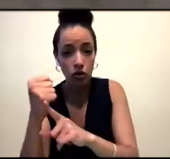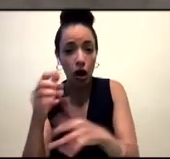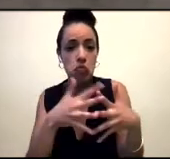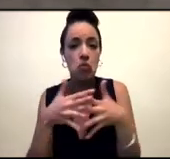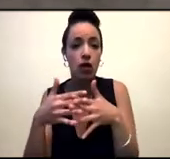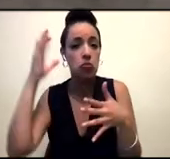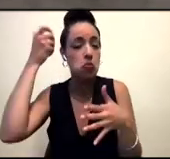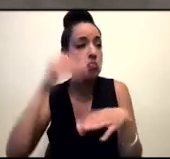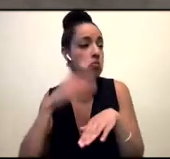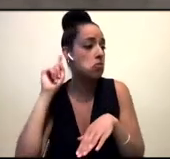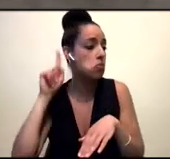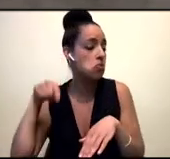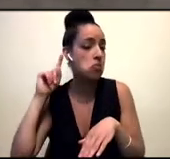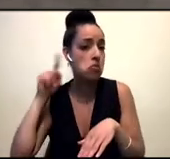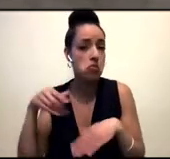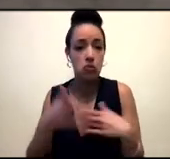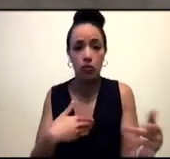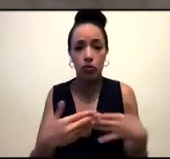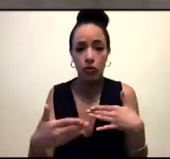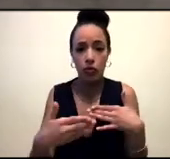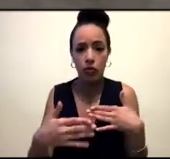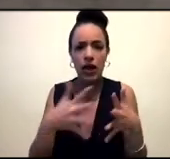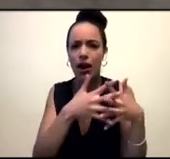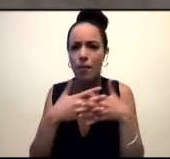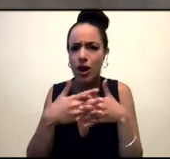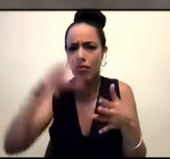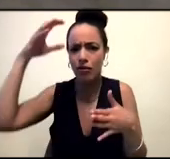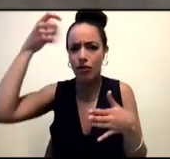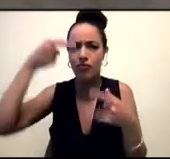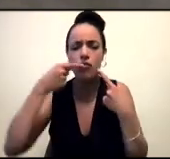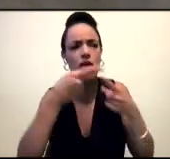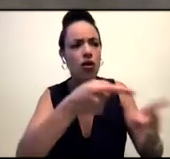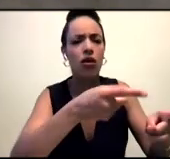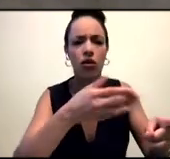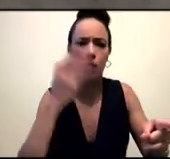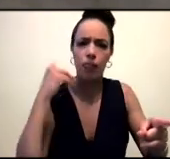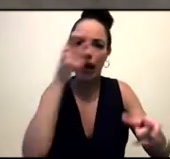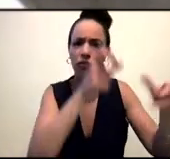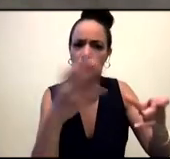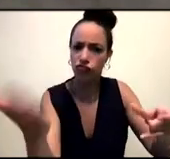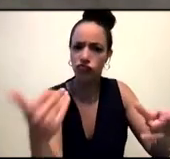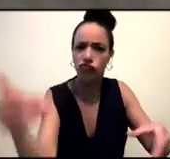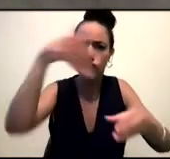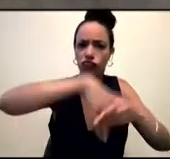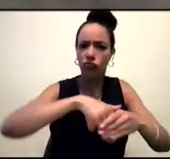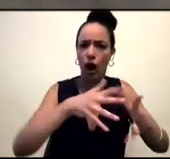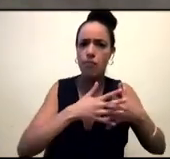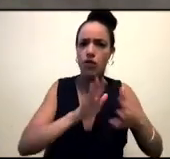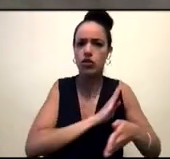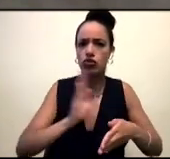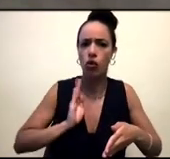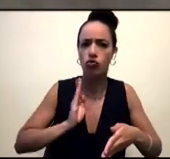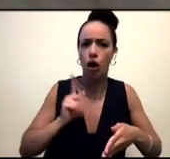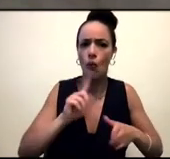who were children during that time, to go fight in a war for American independence, again, for freedom, for democracy in World War II.